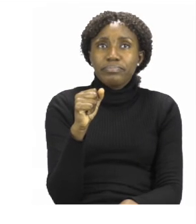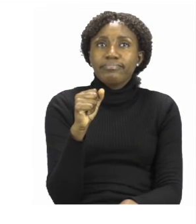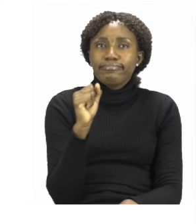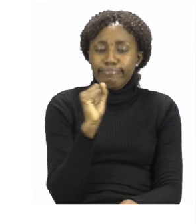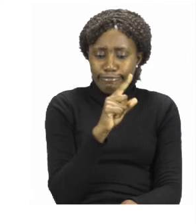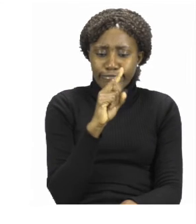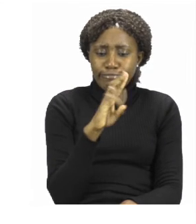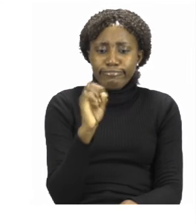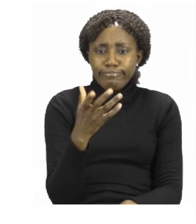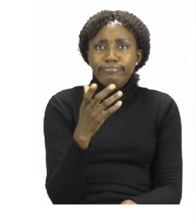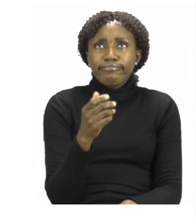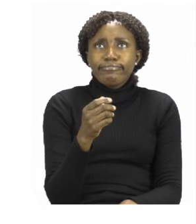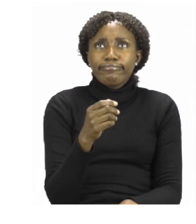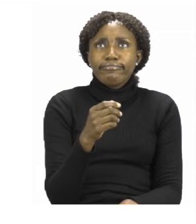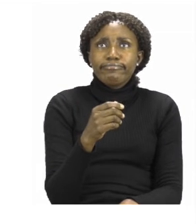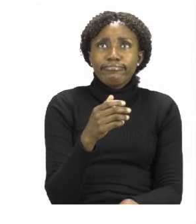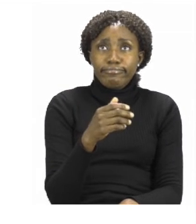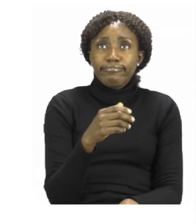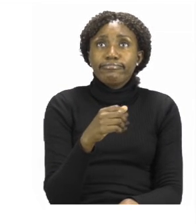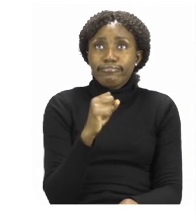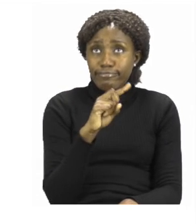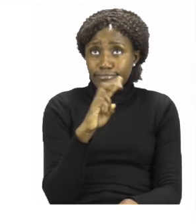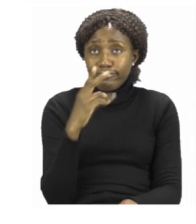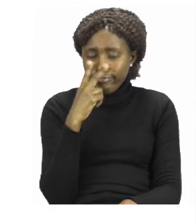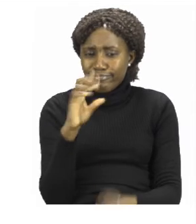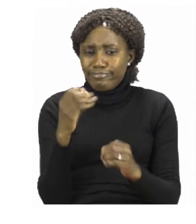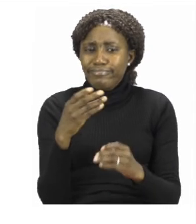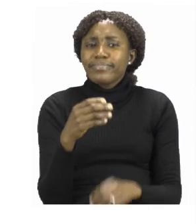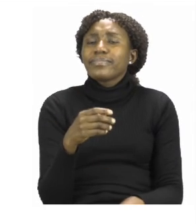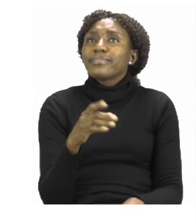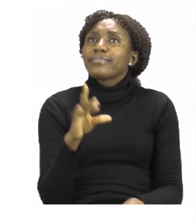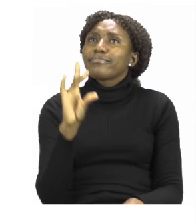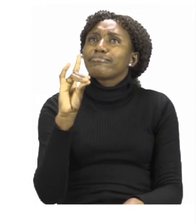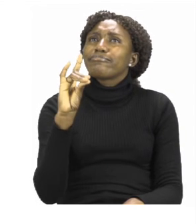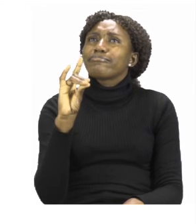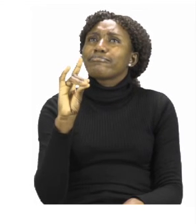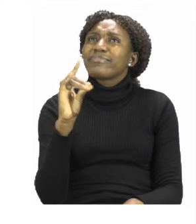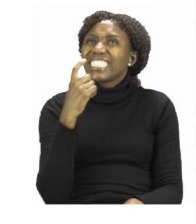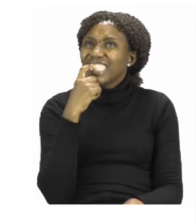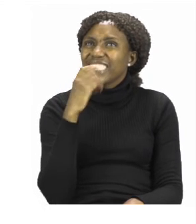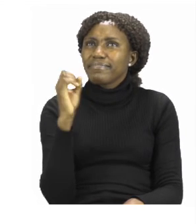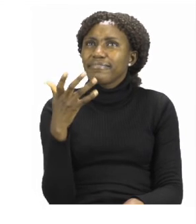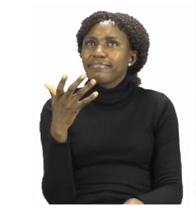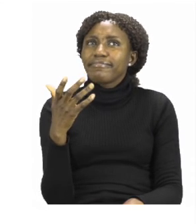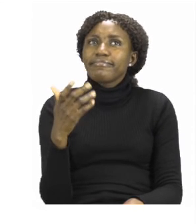let's count and see how many little white doggies we have.